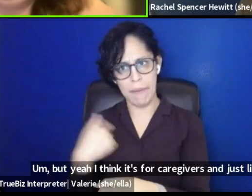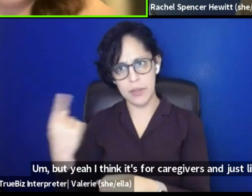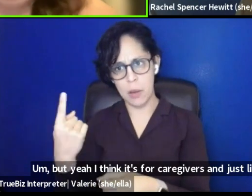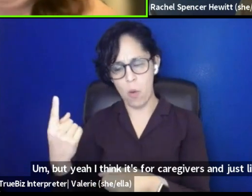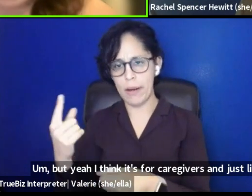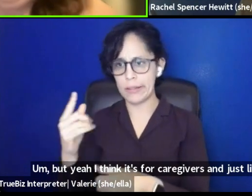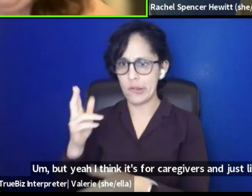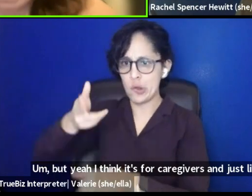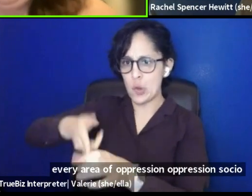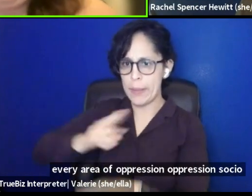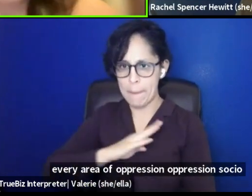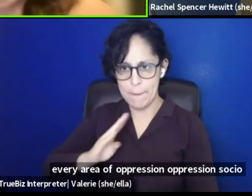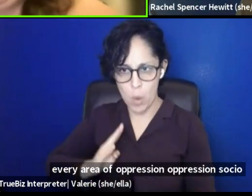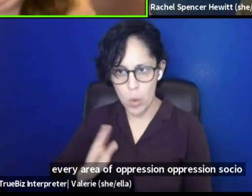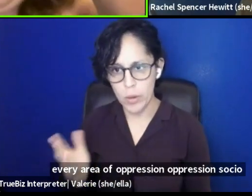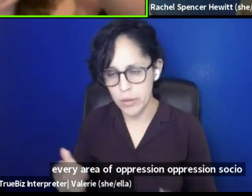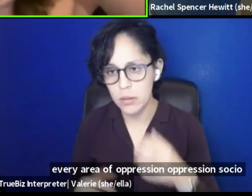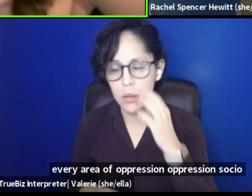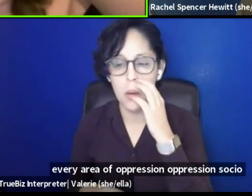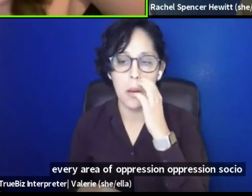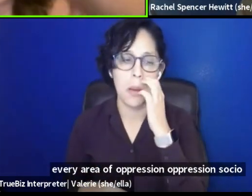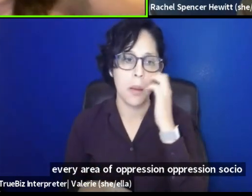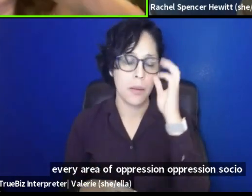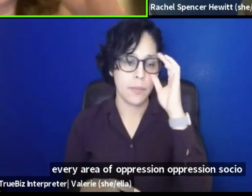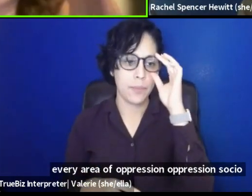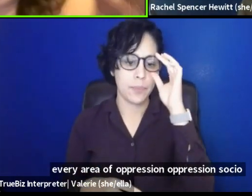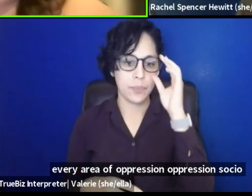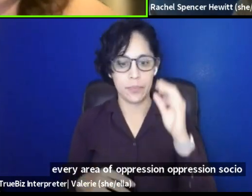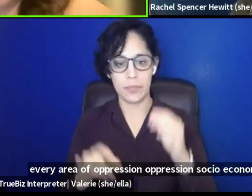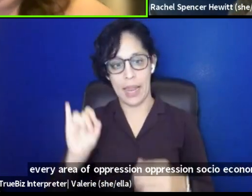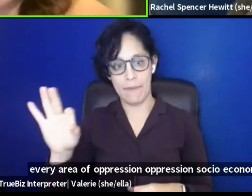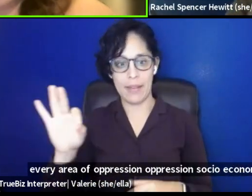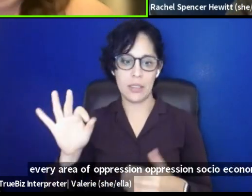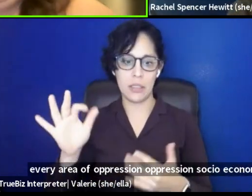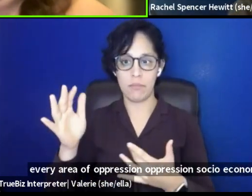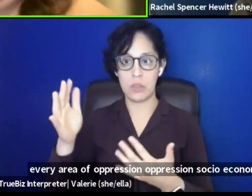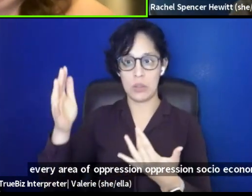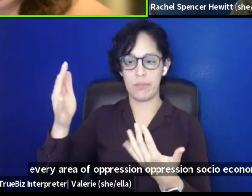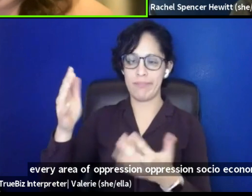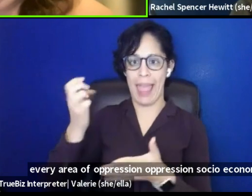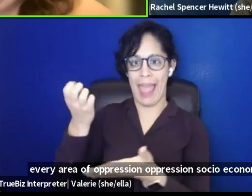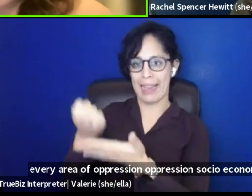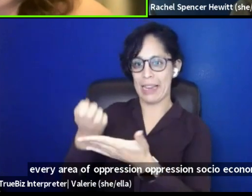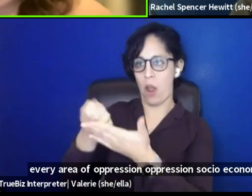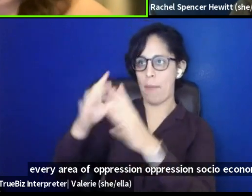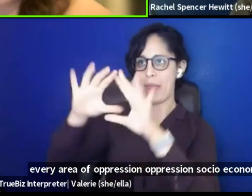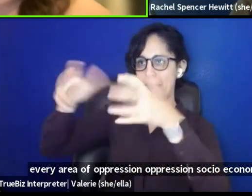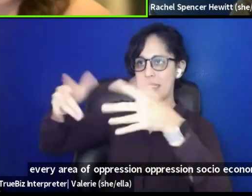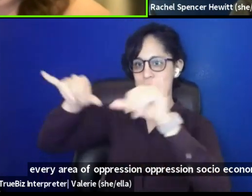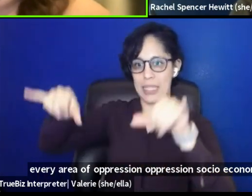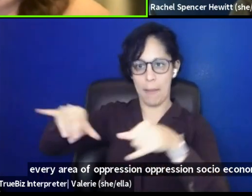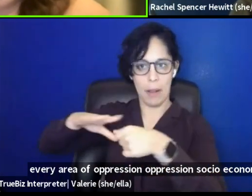is socioeconomic systemically. So I think it's a hard, it's a hard line to draw.